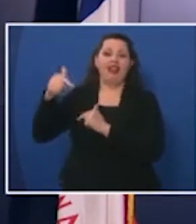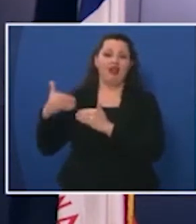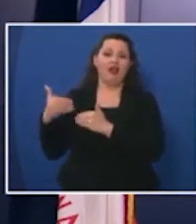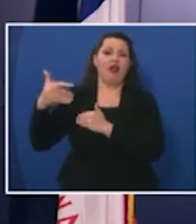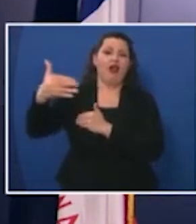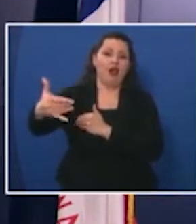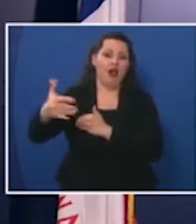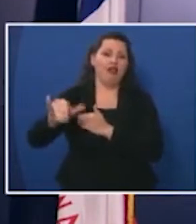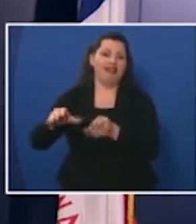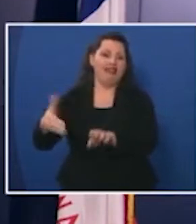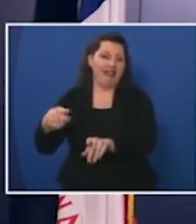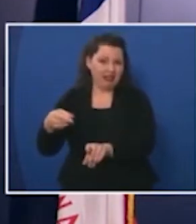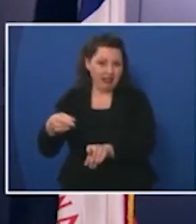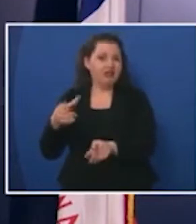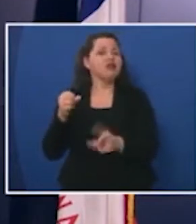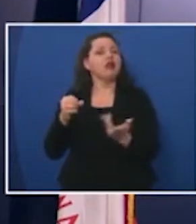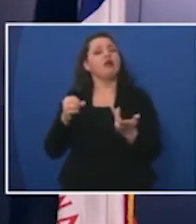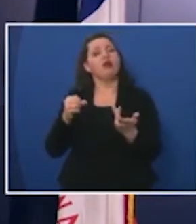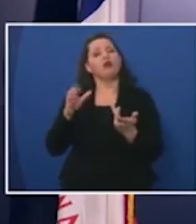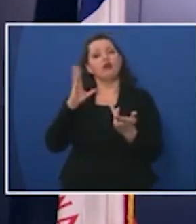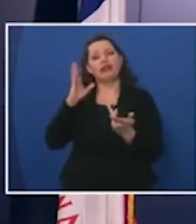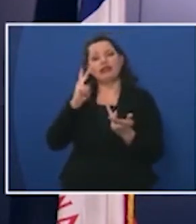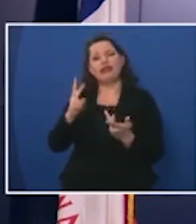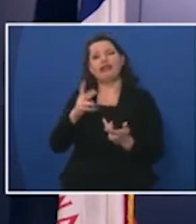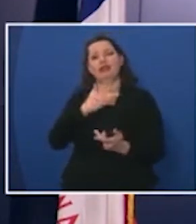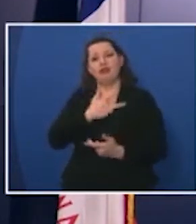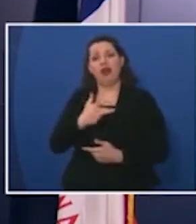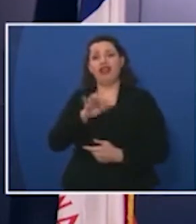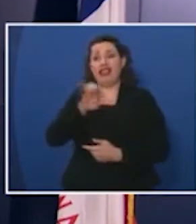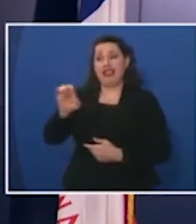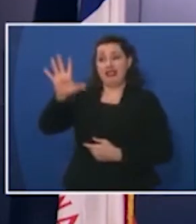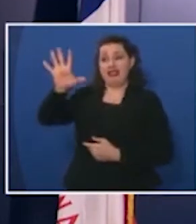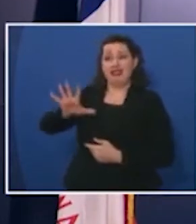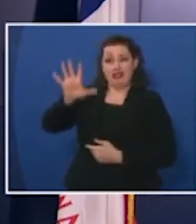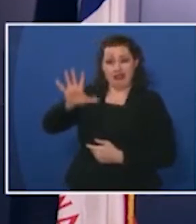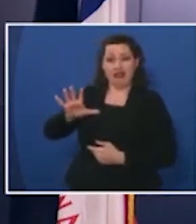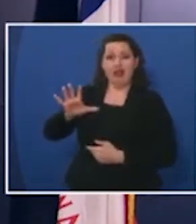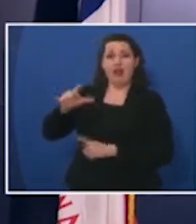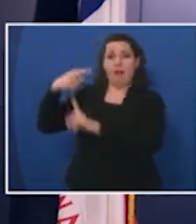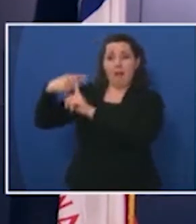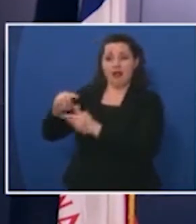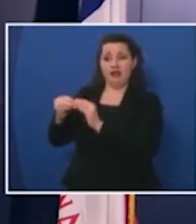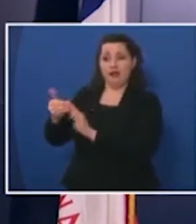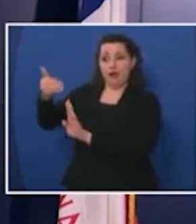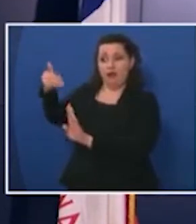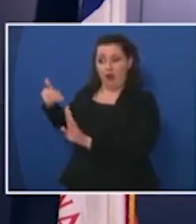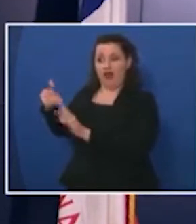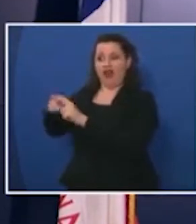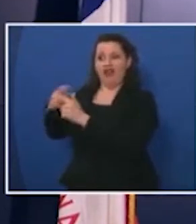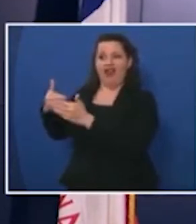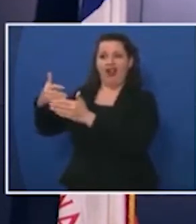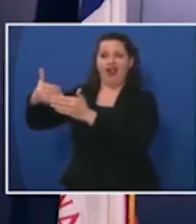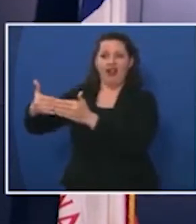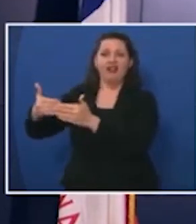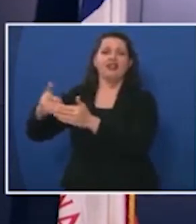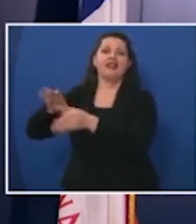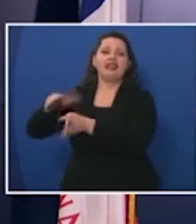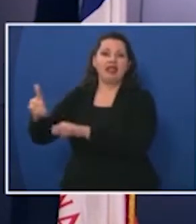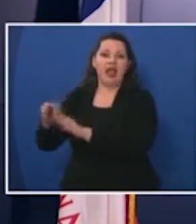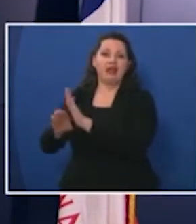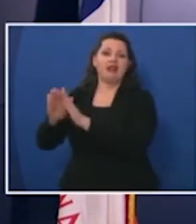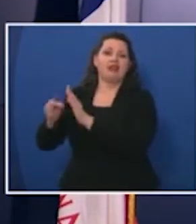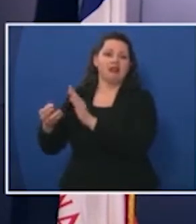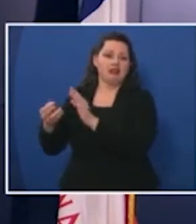see that trend in a number of the counties on the eastern side of the state and so we've heard before that we've watched kind of